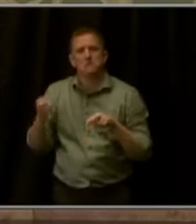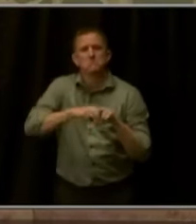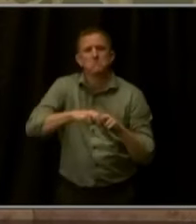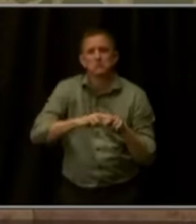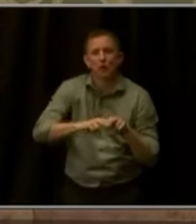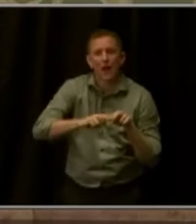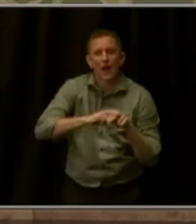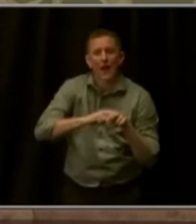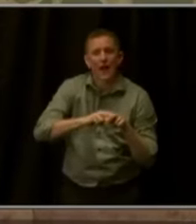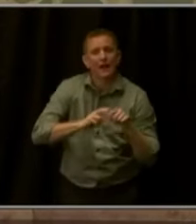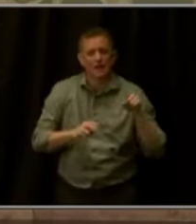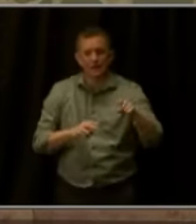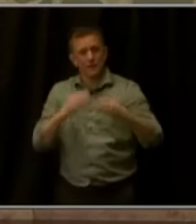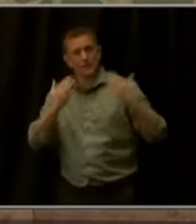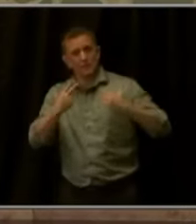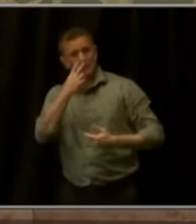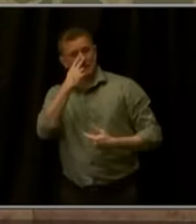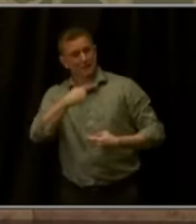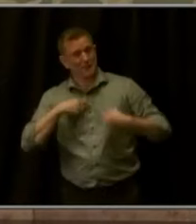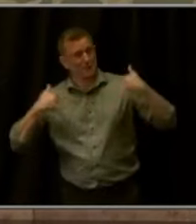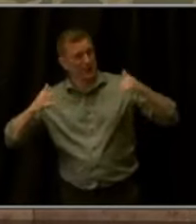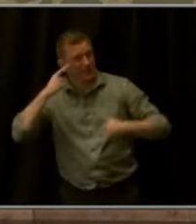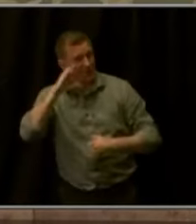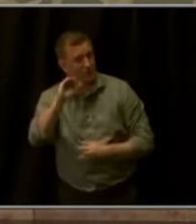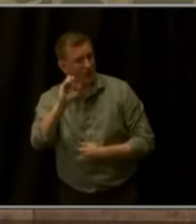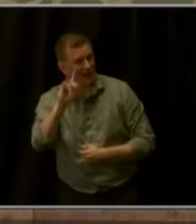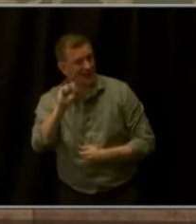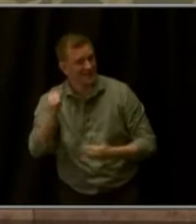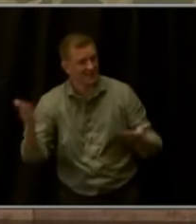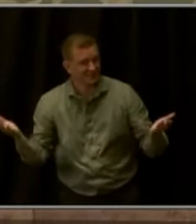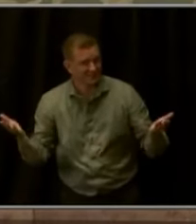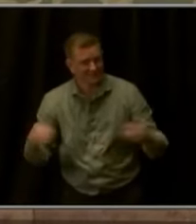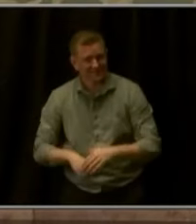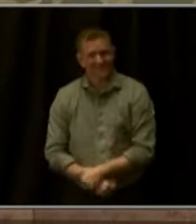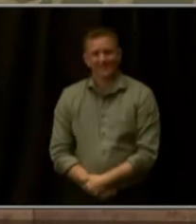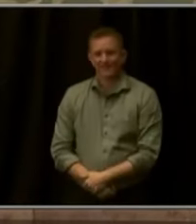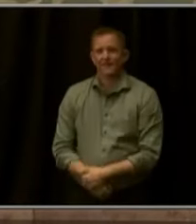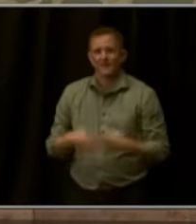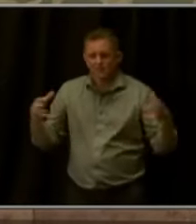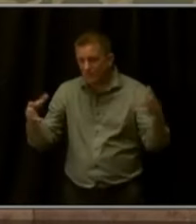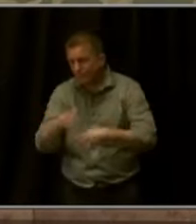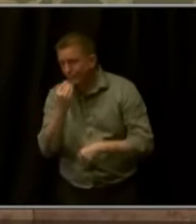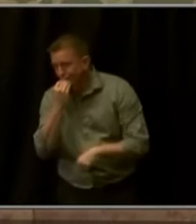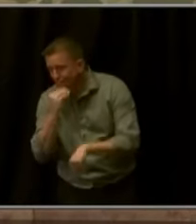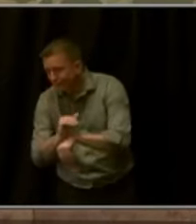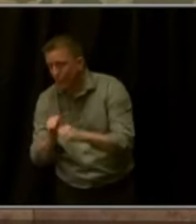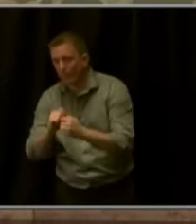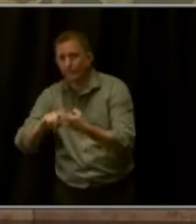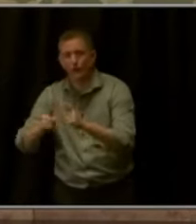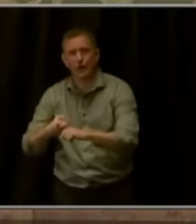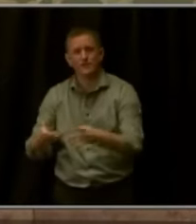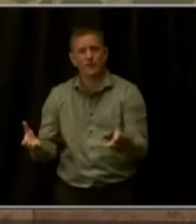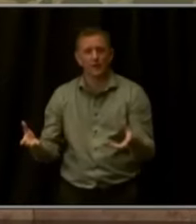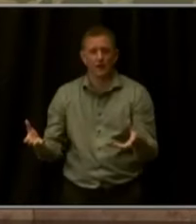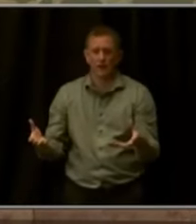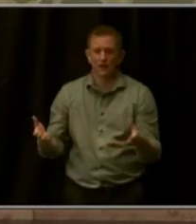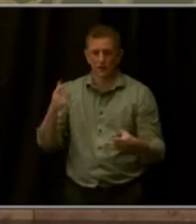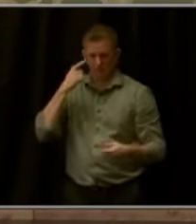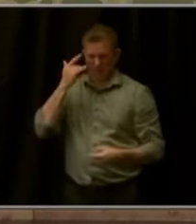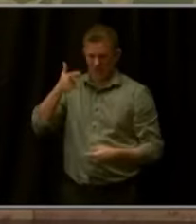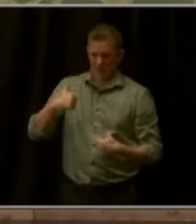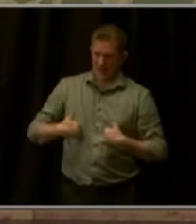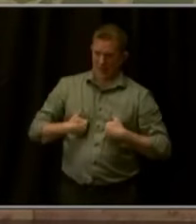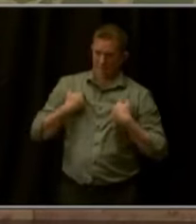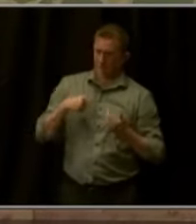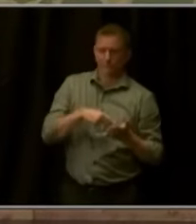World Series champion Rockies or for dinner with your friends. And because you live in a home, you can afford your saving money on gas and